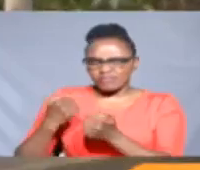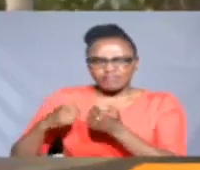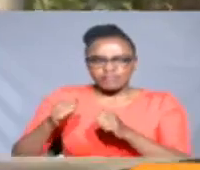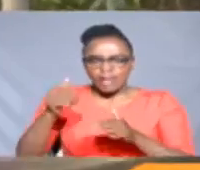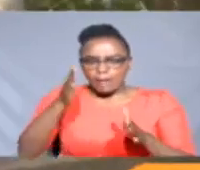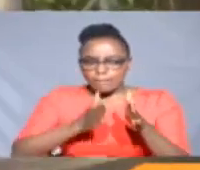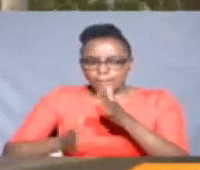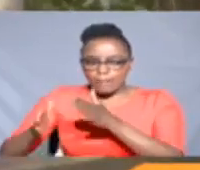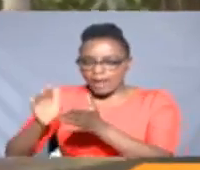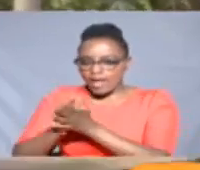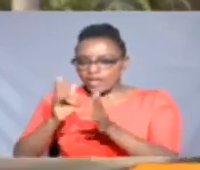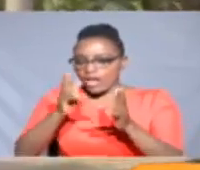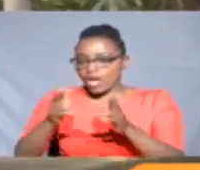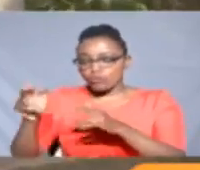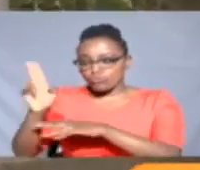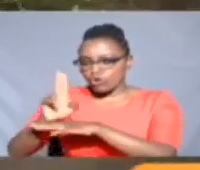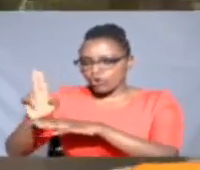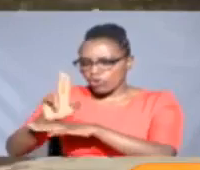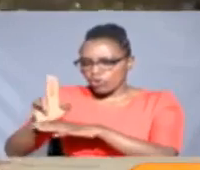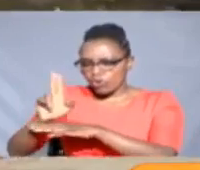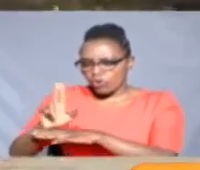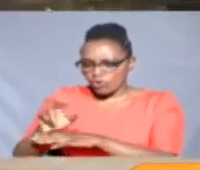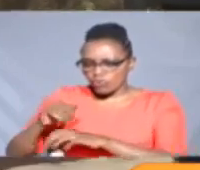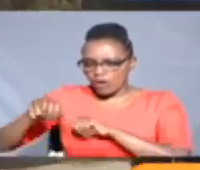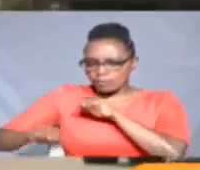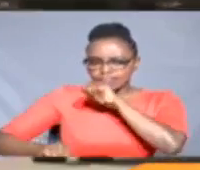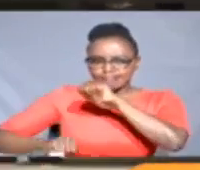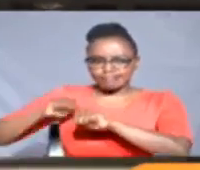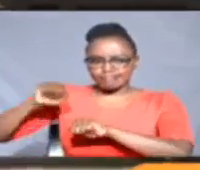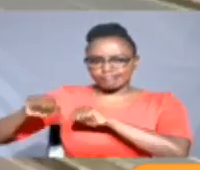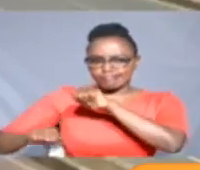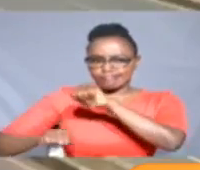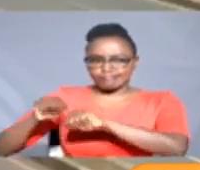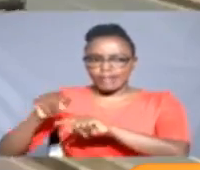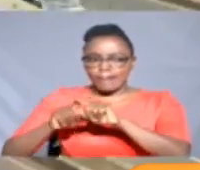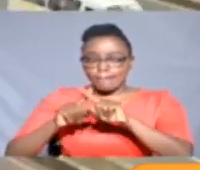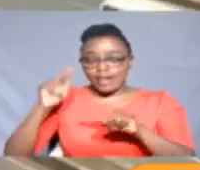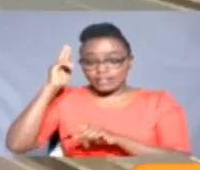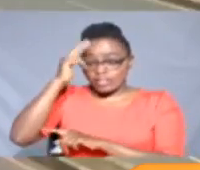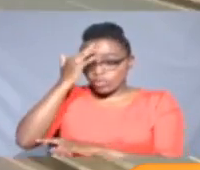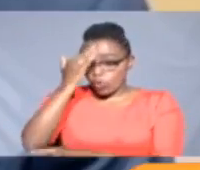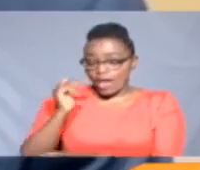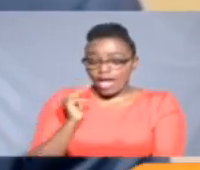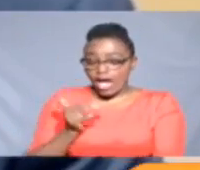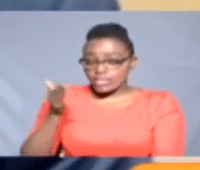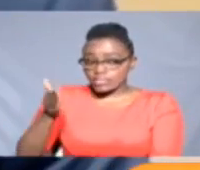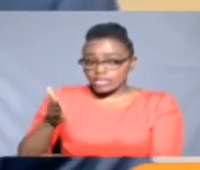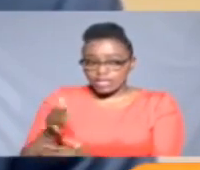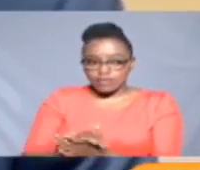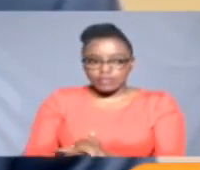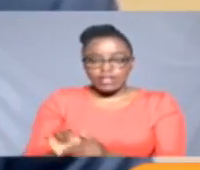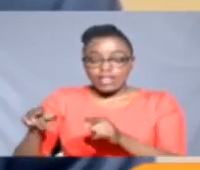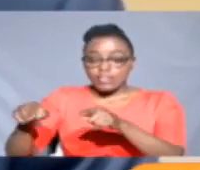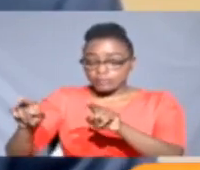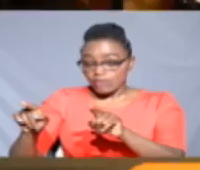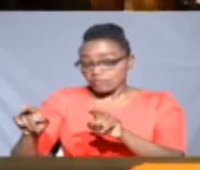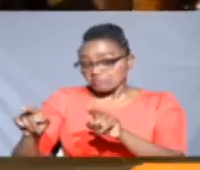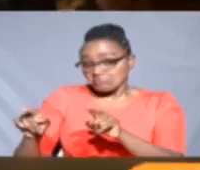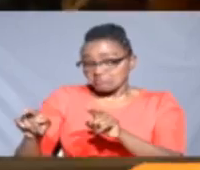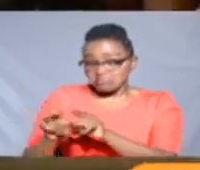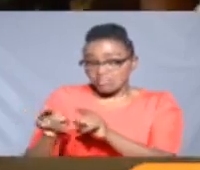urban planner and a regular user of bicycles. But the reasons why we are here begins